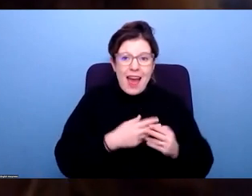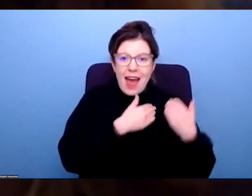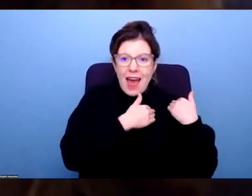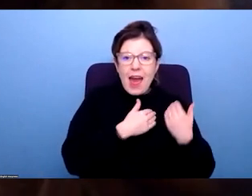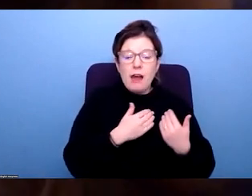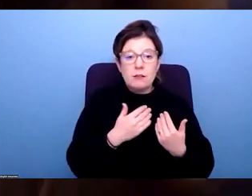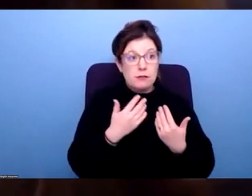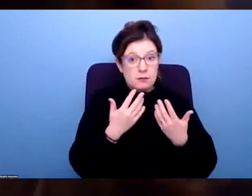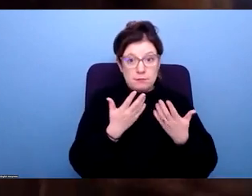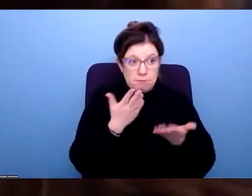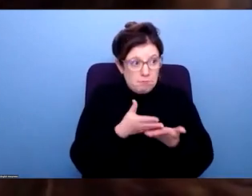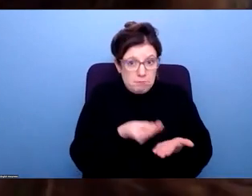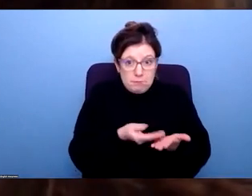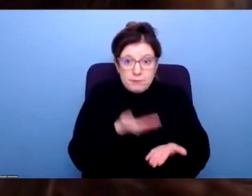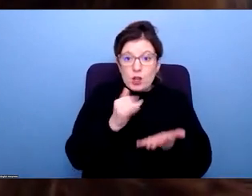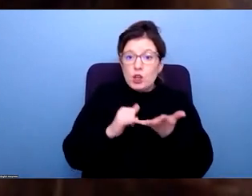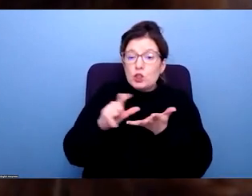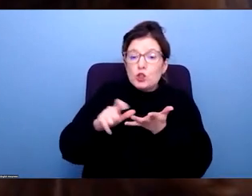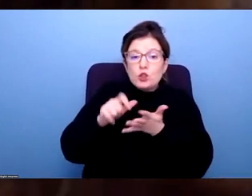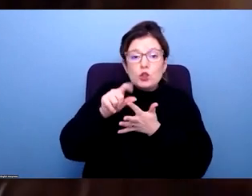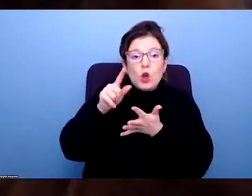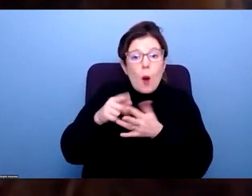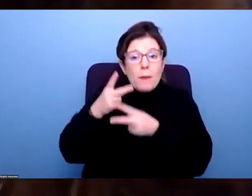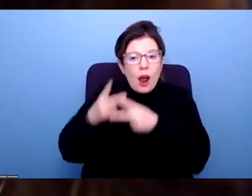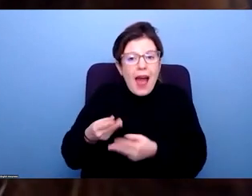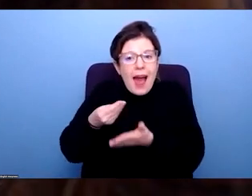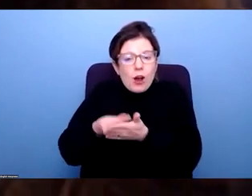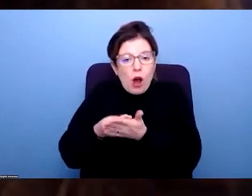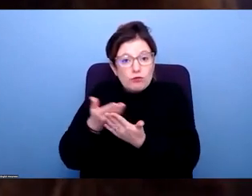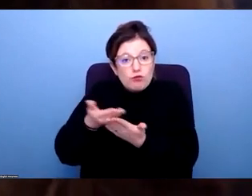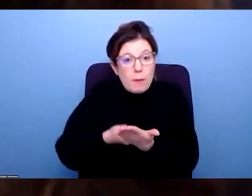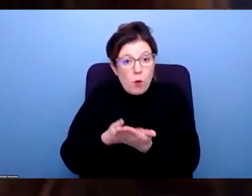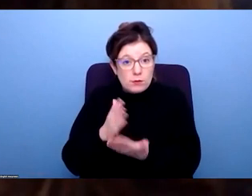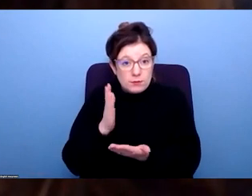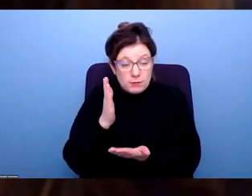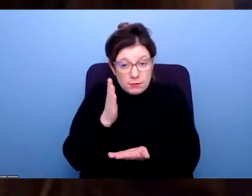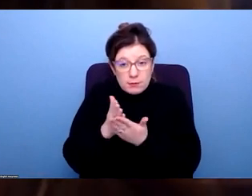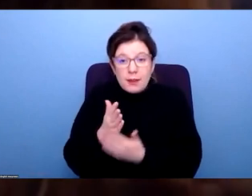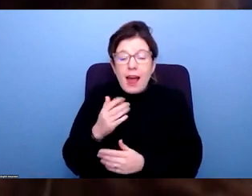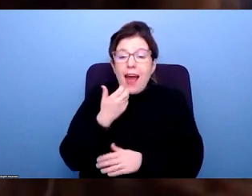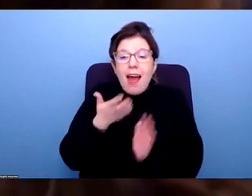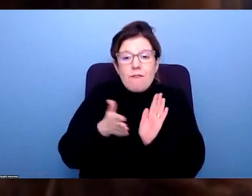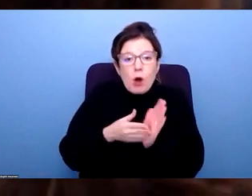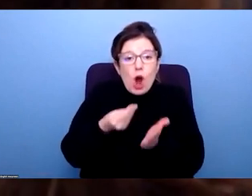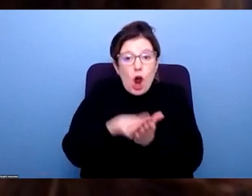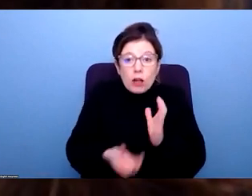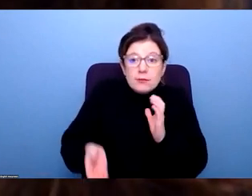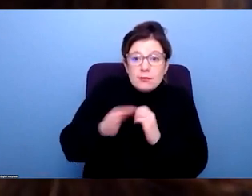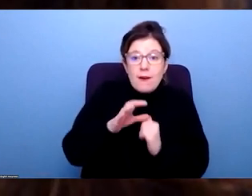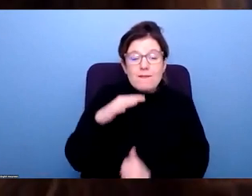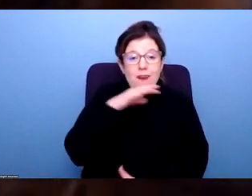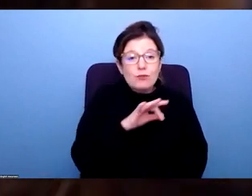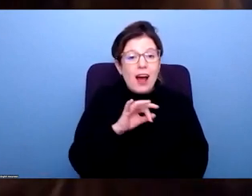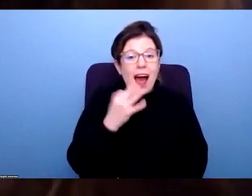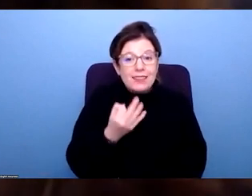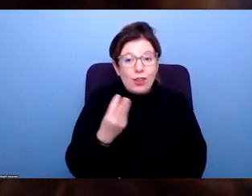Report of 2019 showed that this, on average, was about £583 a month, the cost for